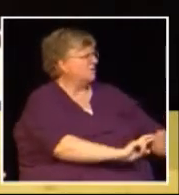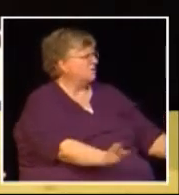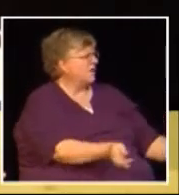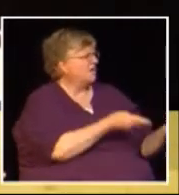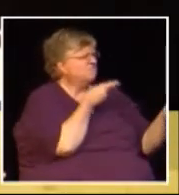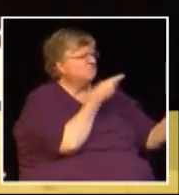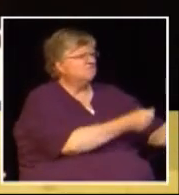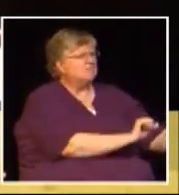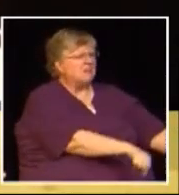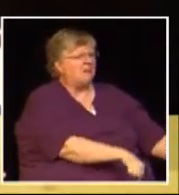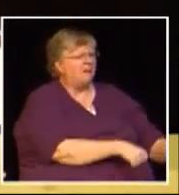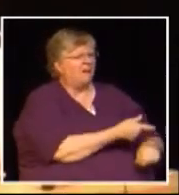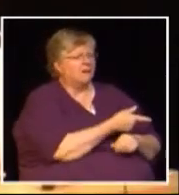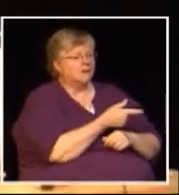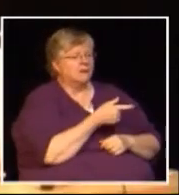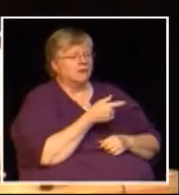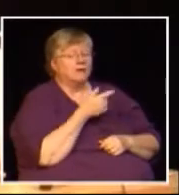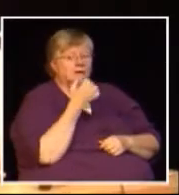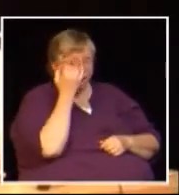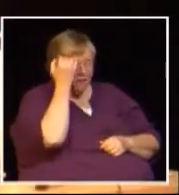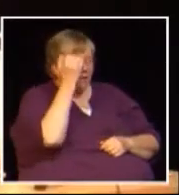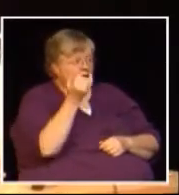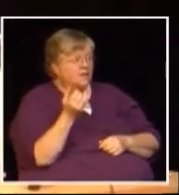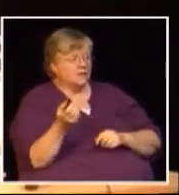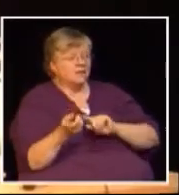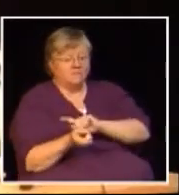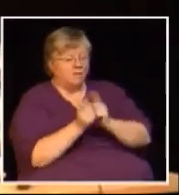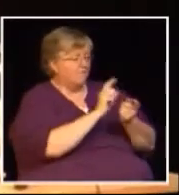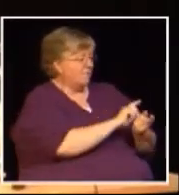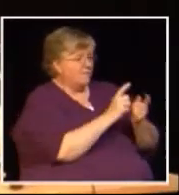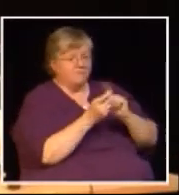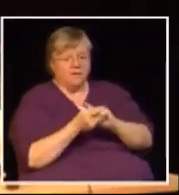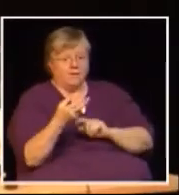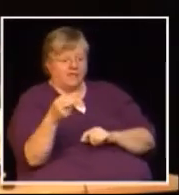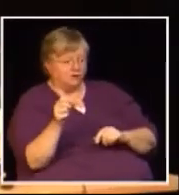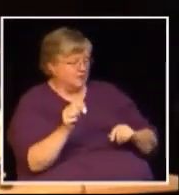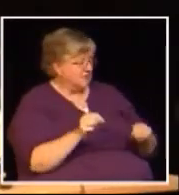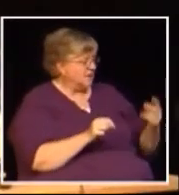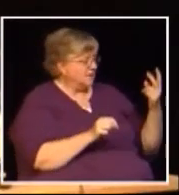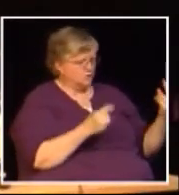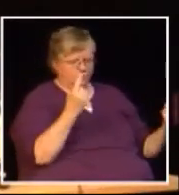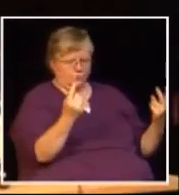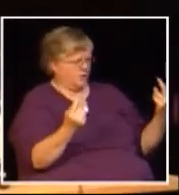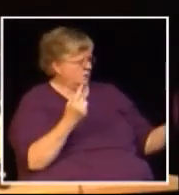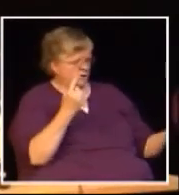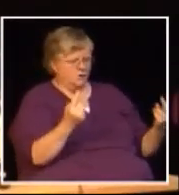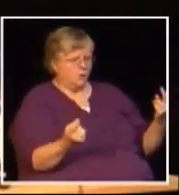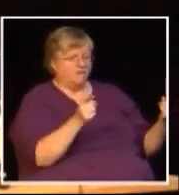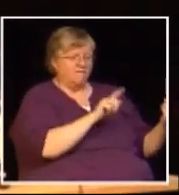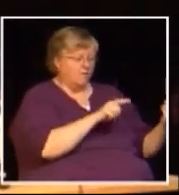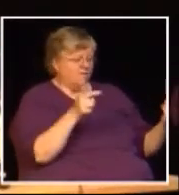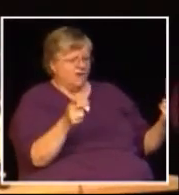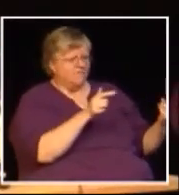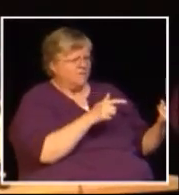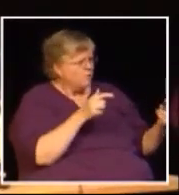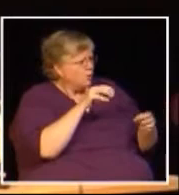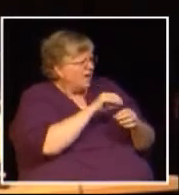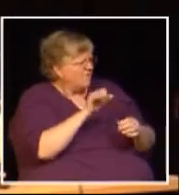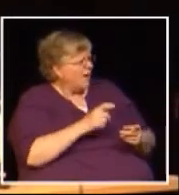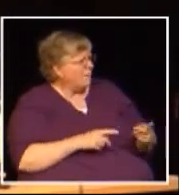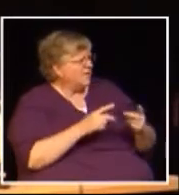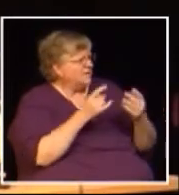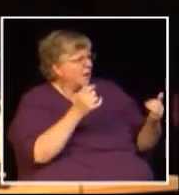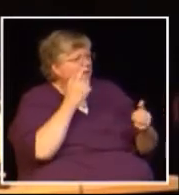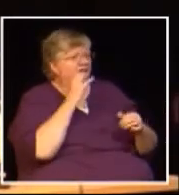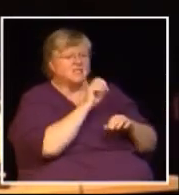really wanted to here's the reality the flip-flopping back and forth we're in that situation now because of the government when